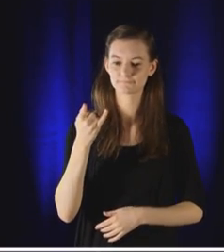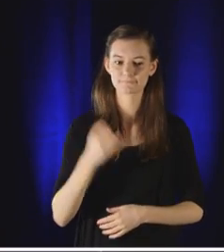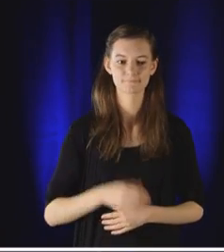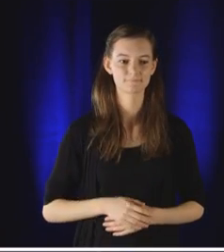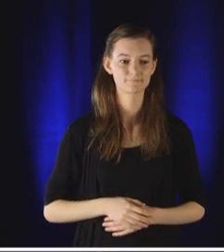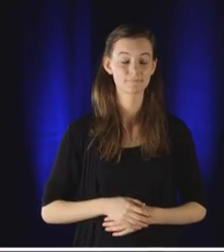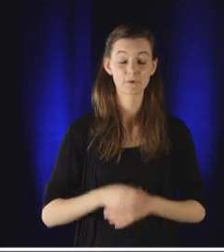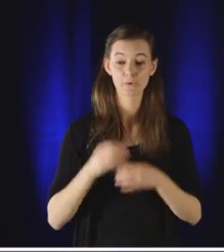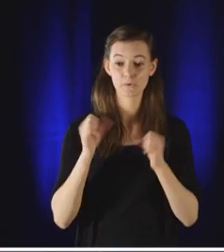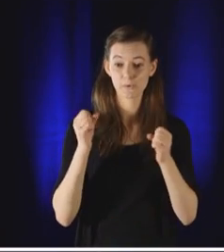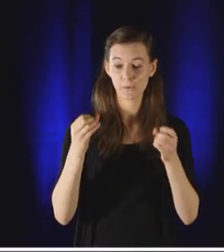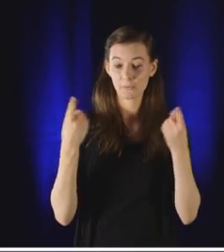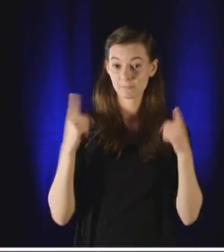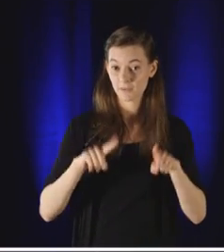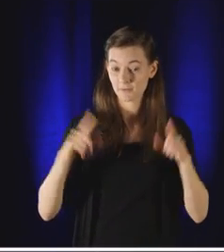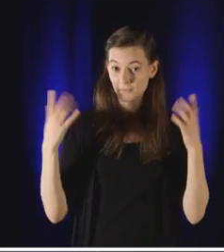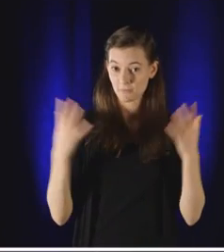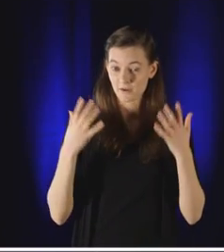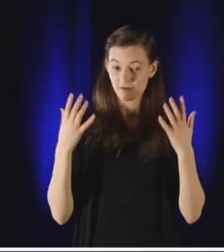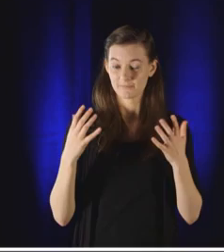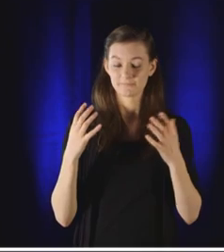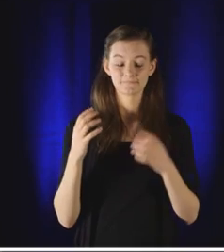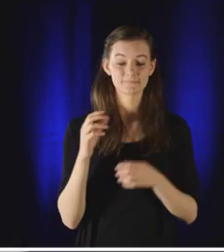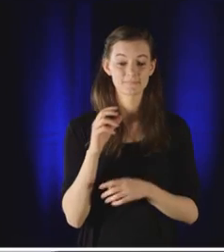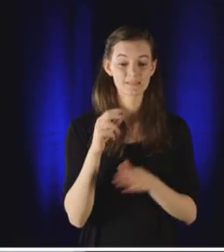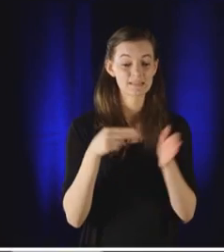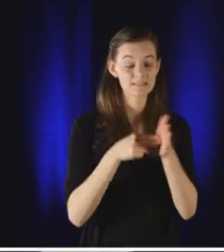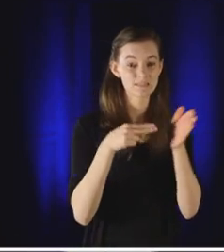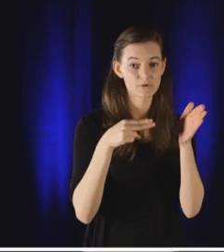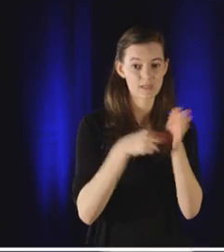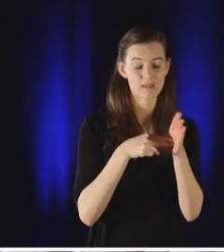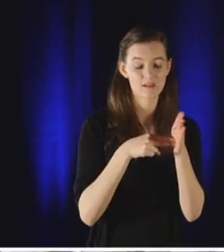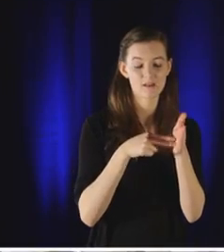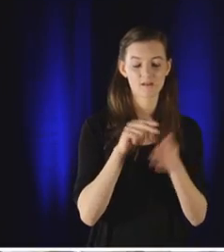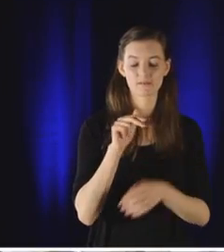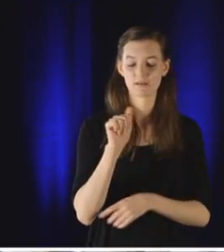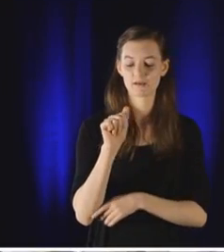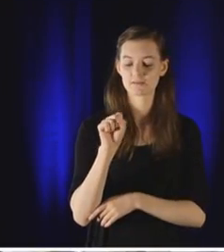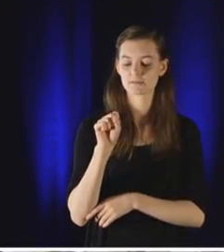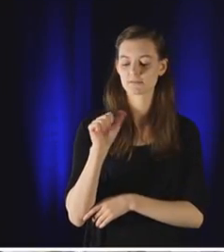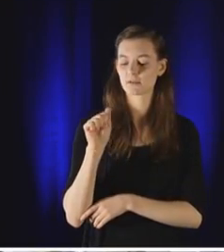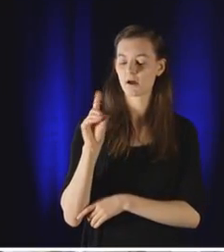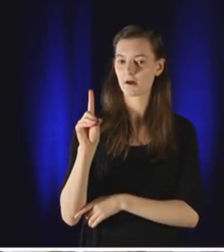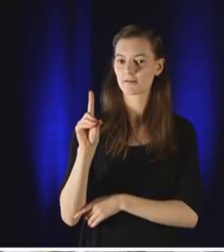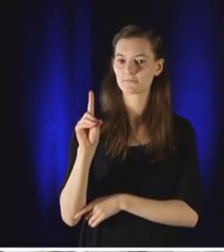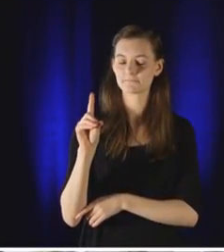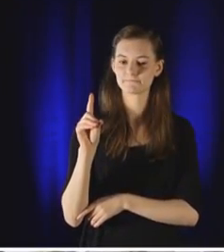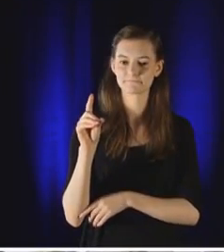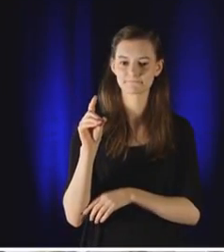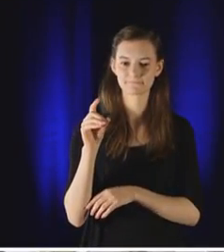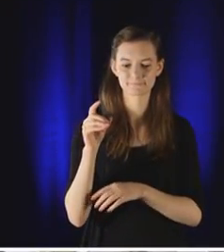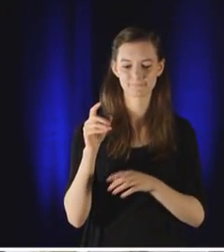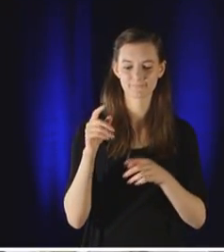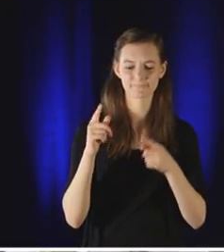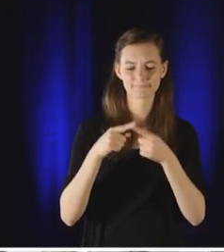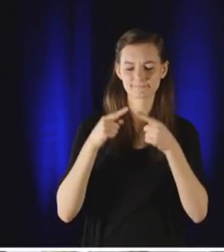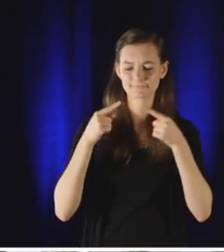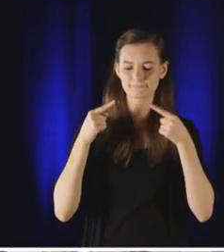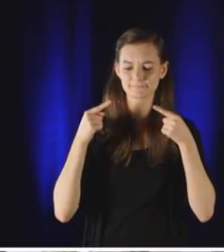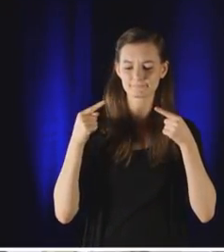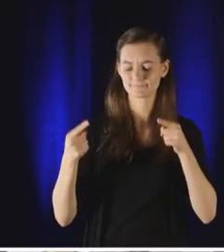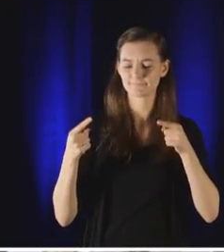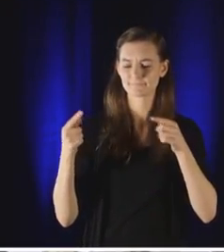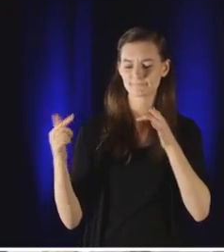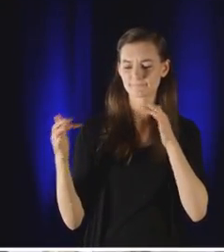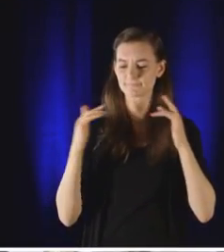Then it's 2011, and a massive nonviolent uprising occurs against the brutal Assad regime in Syria, and the people of